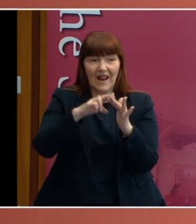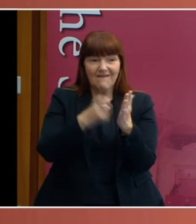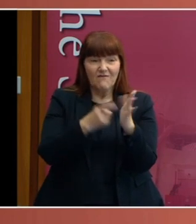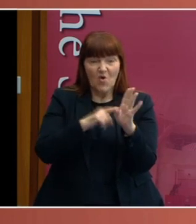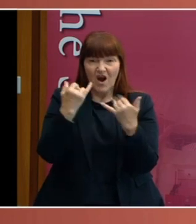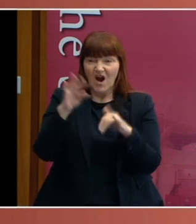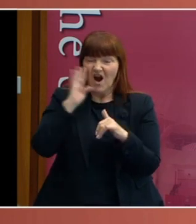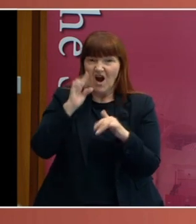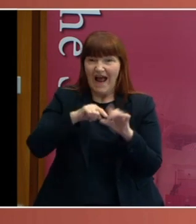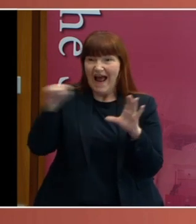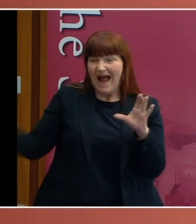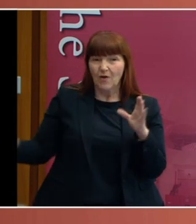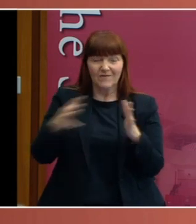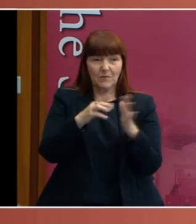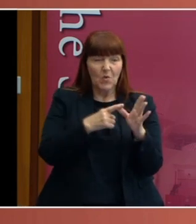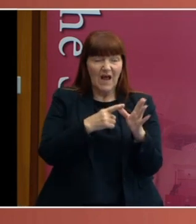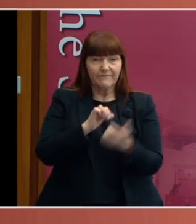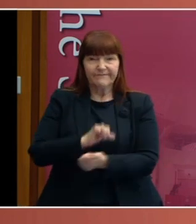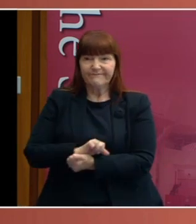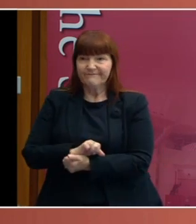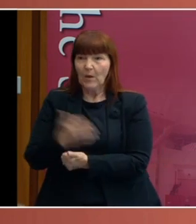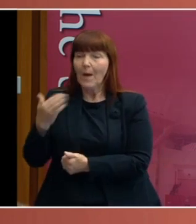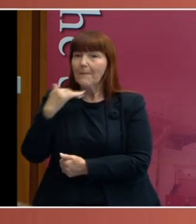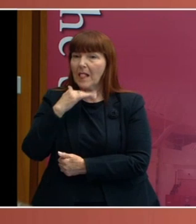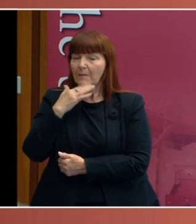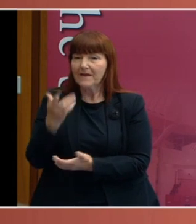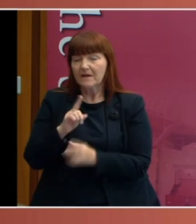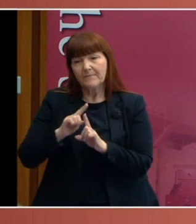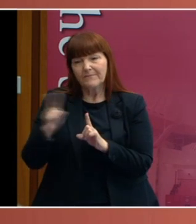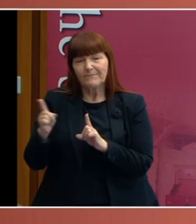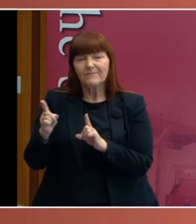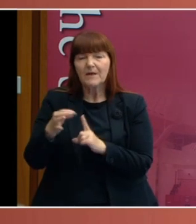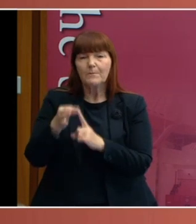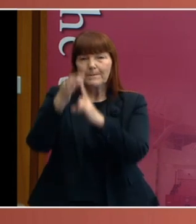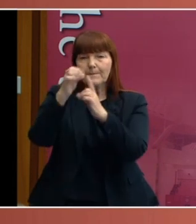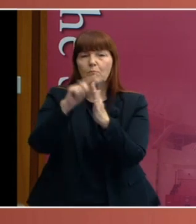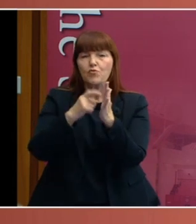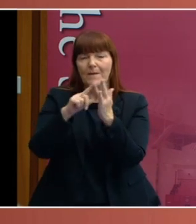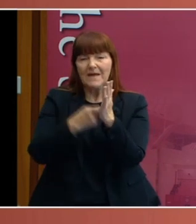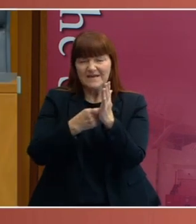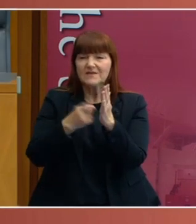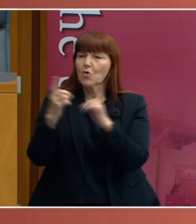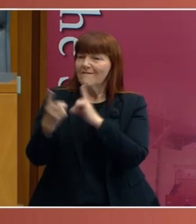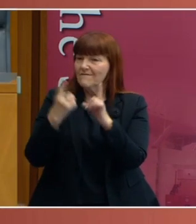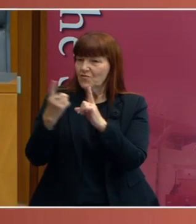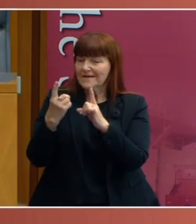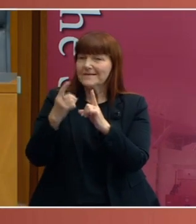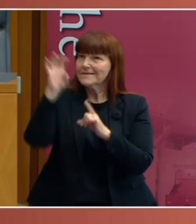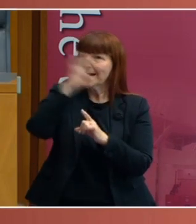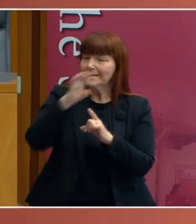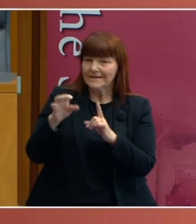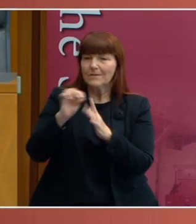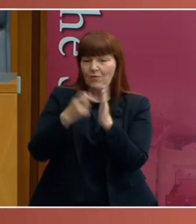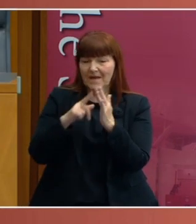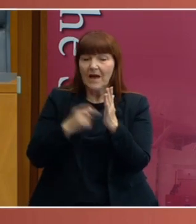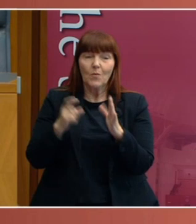border. He was stuck in Melbourne, where he'd been attending a Premier's conference. It was the acting